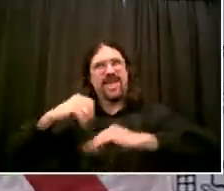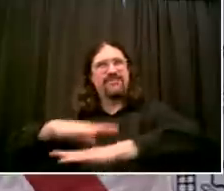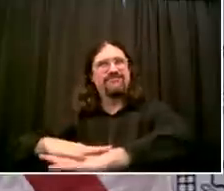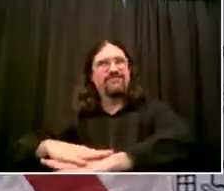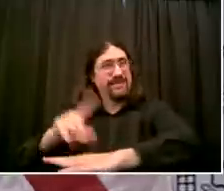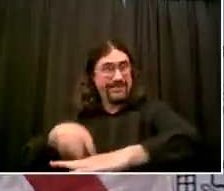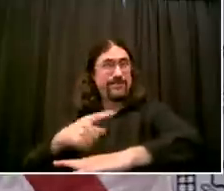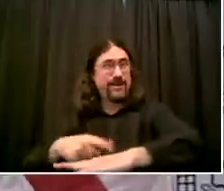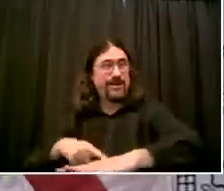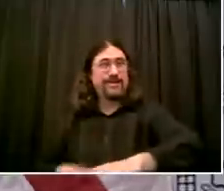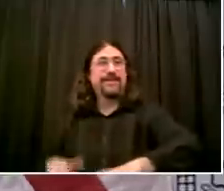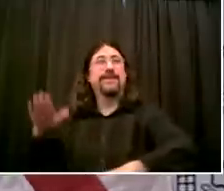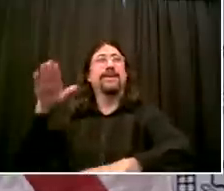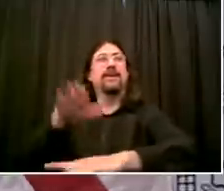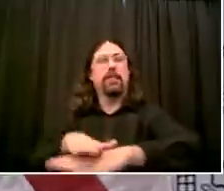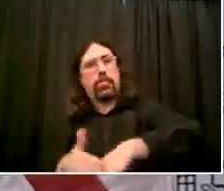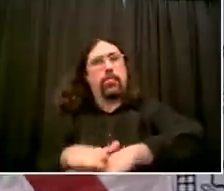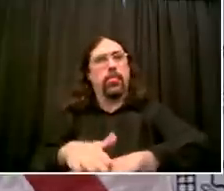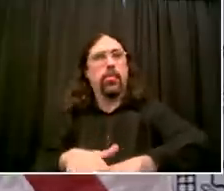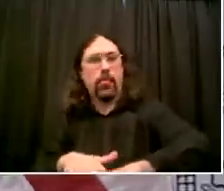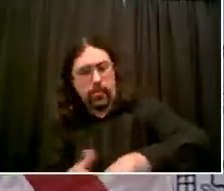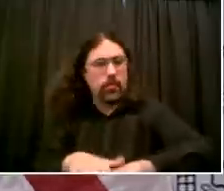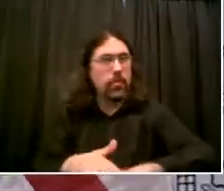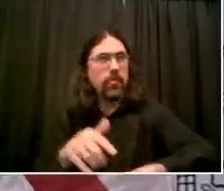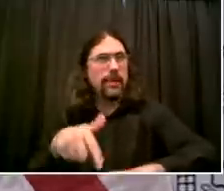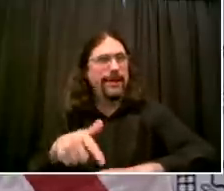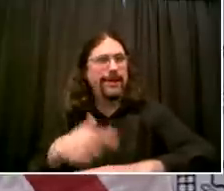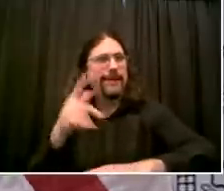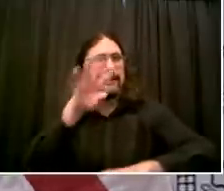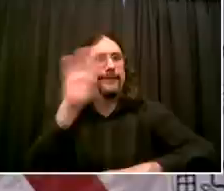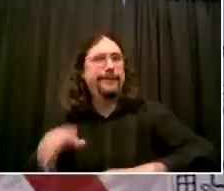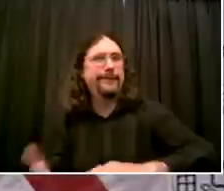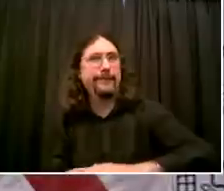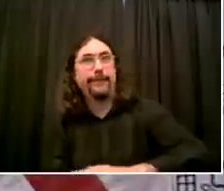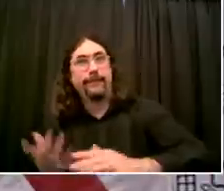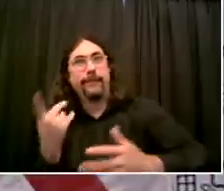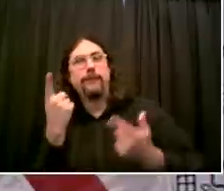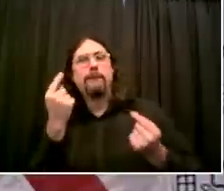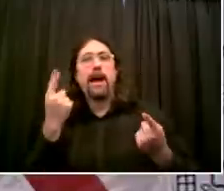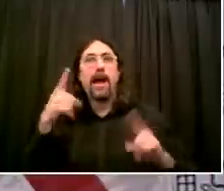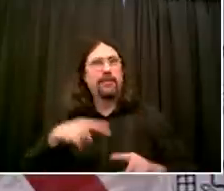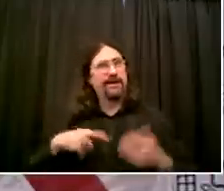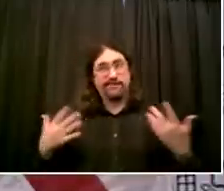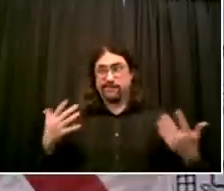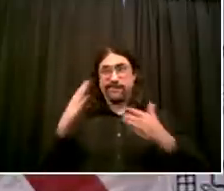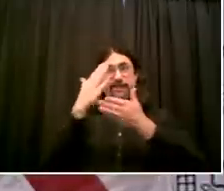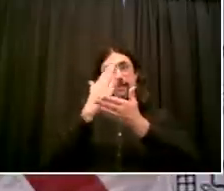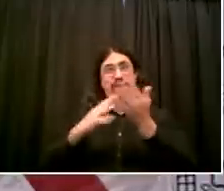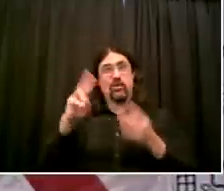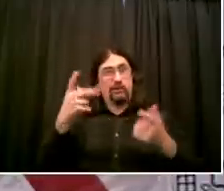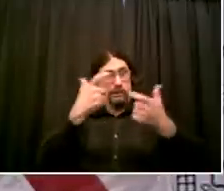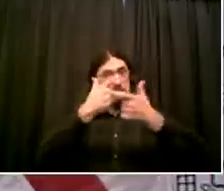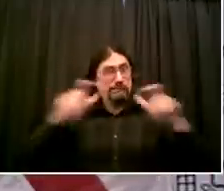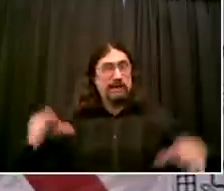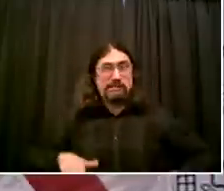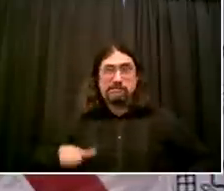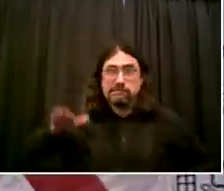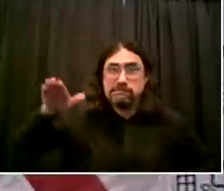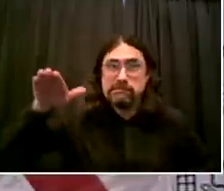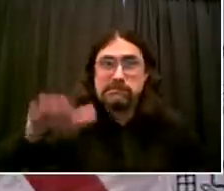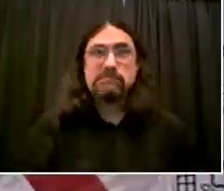about it. They've been really, really consistent. But it will depend on the actions of everyone